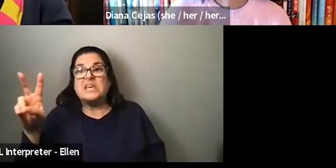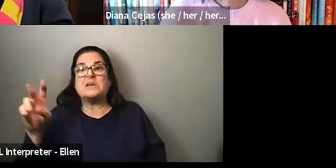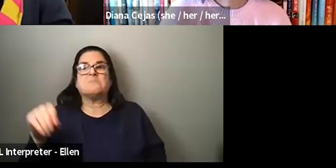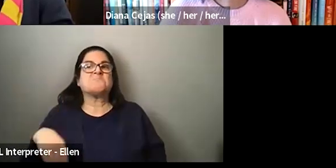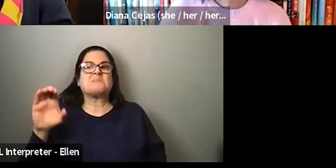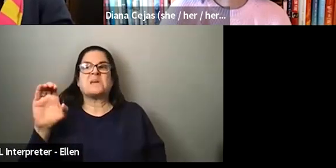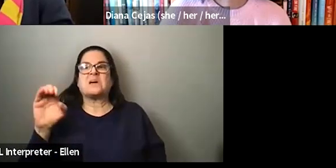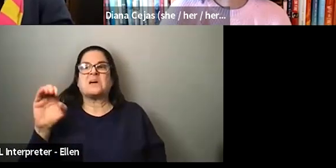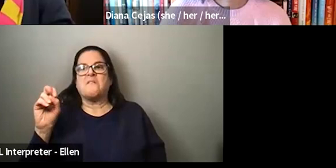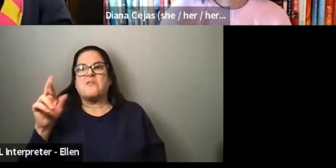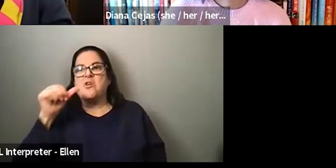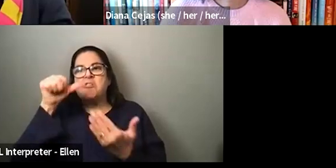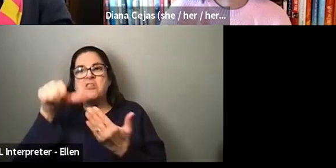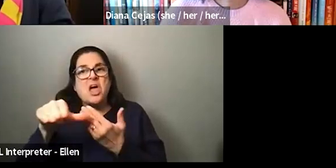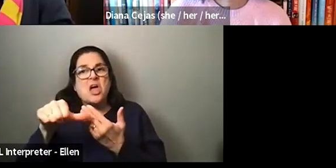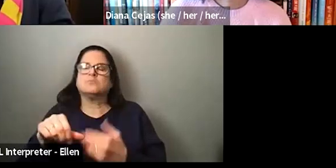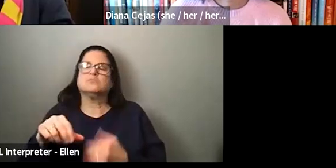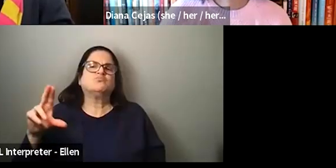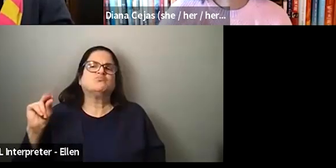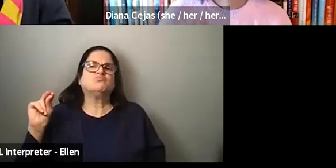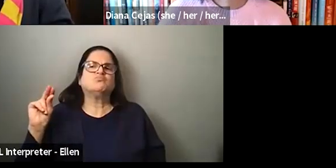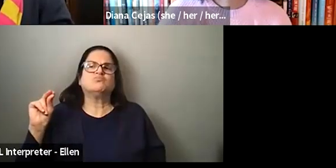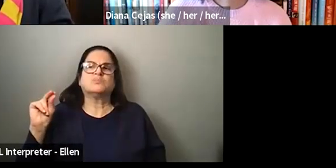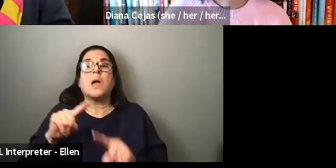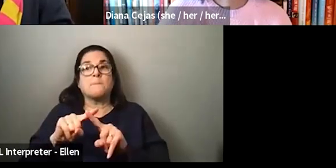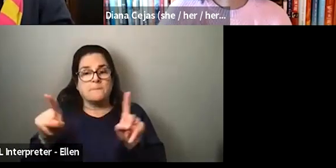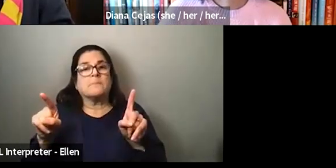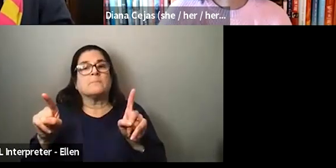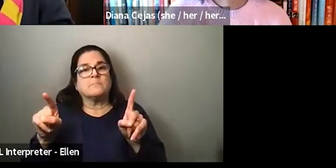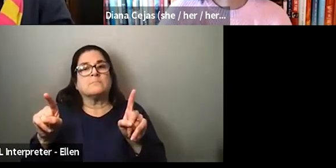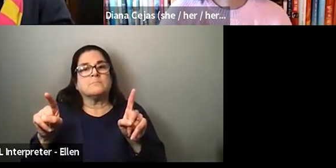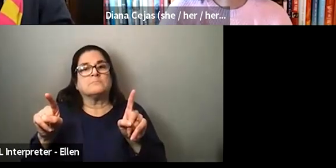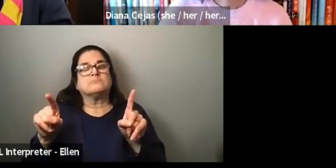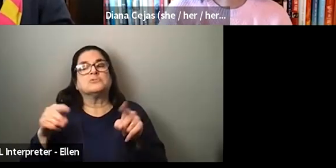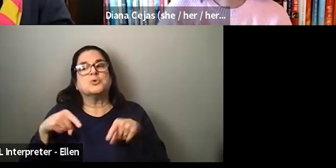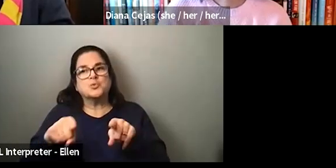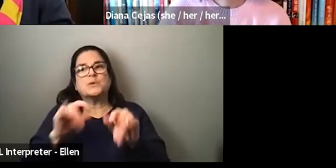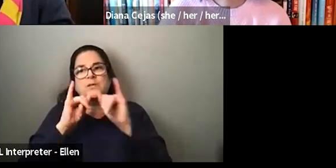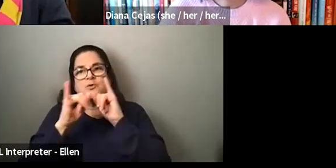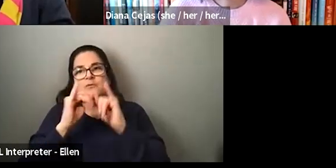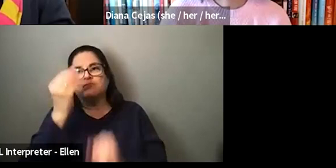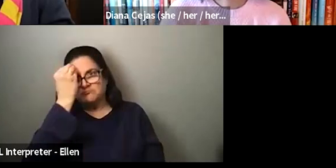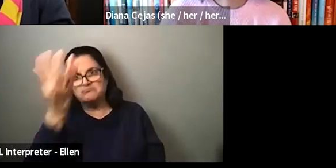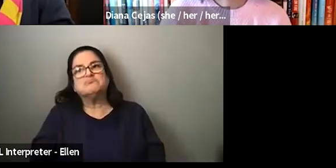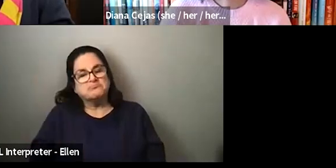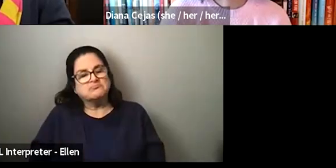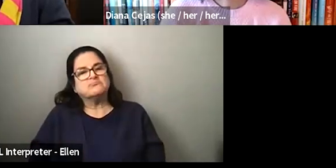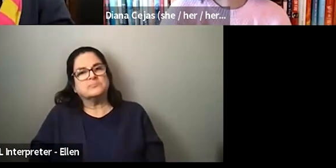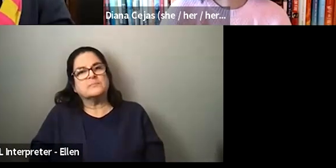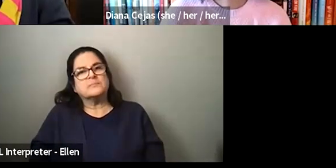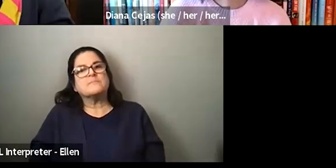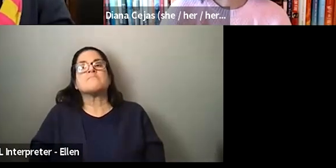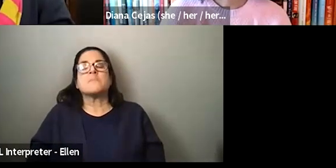but I do that initial, uh, disclosure. And then, um, as I'm going through the process, decide